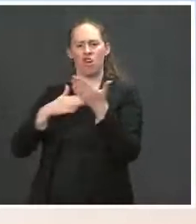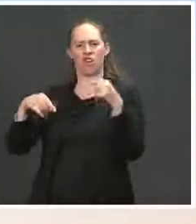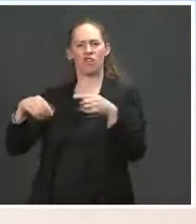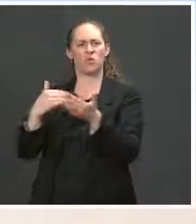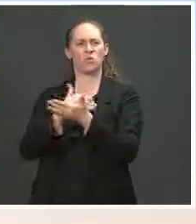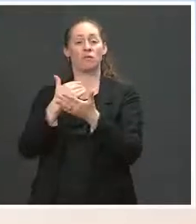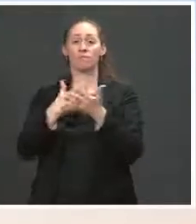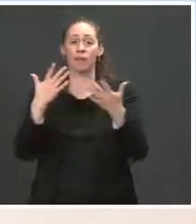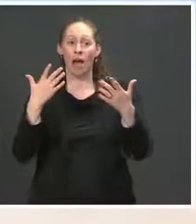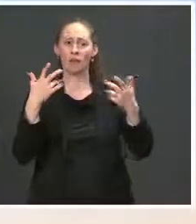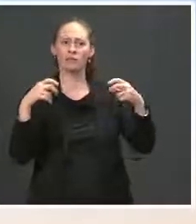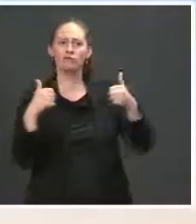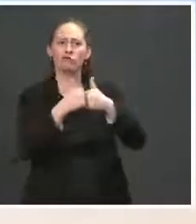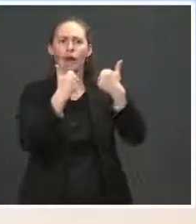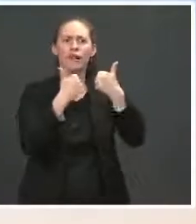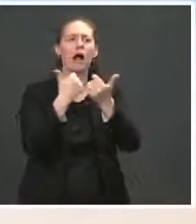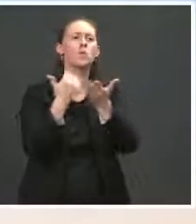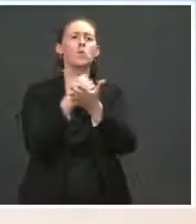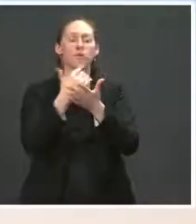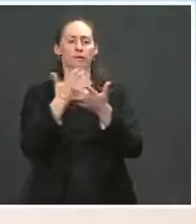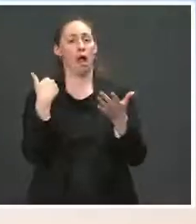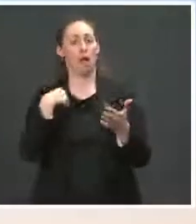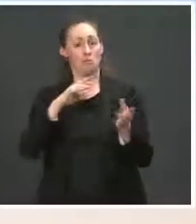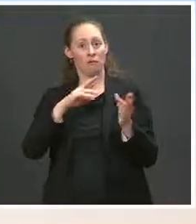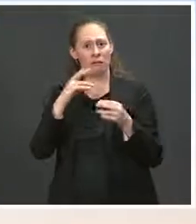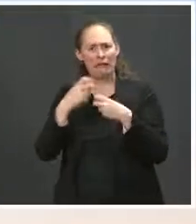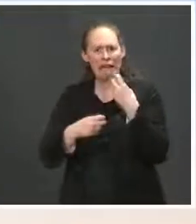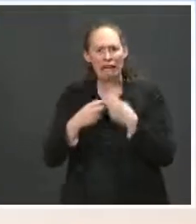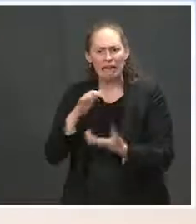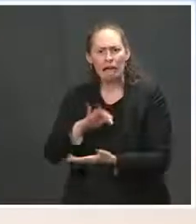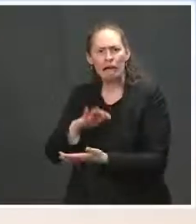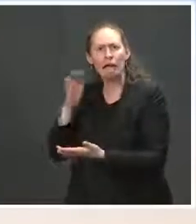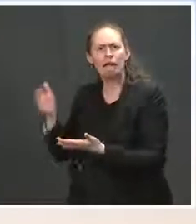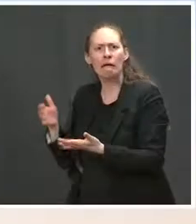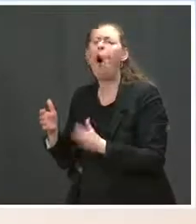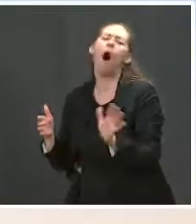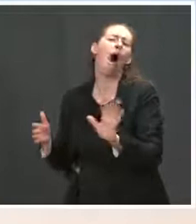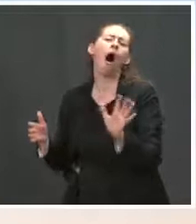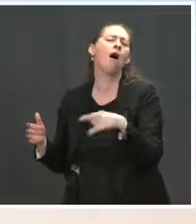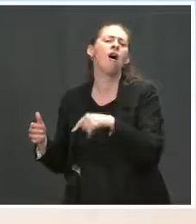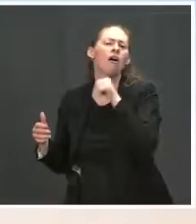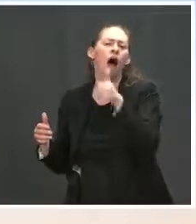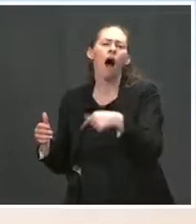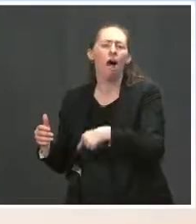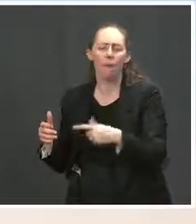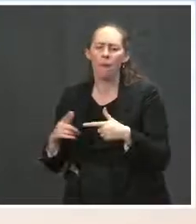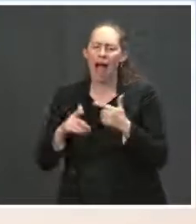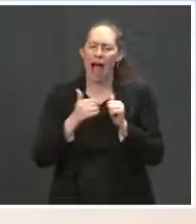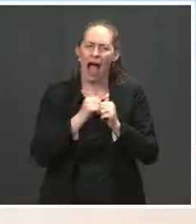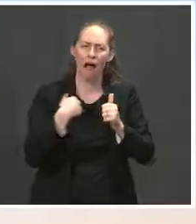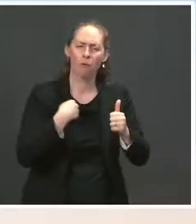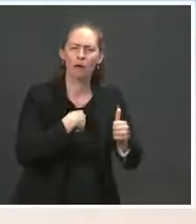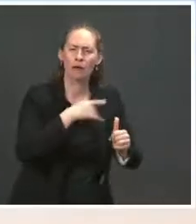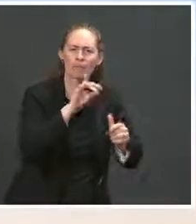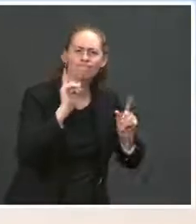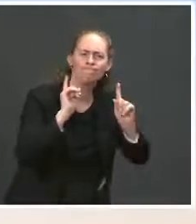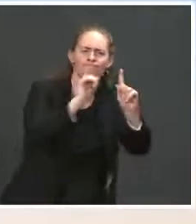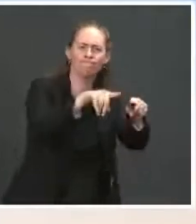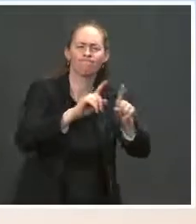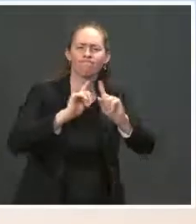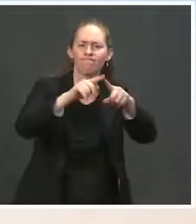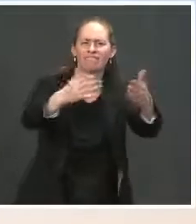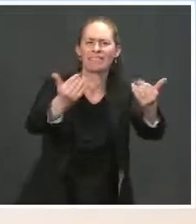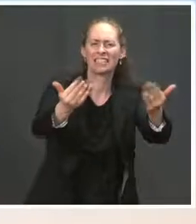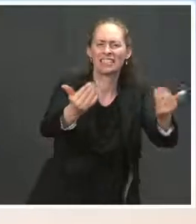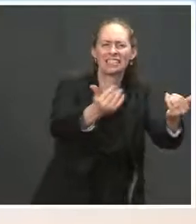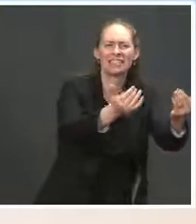supply issue. We have more of a, it's incumbent upon us to reach people and meet them where they are. So that's the bigger